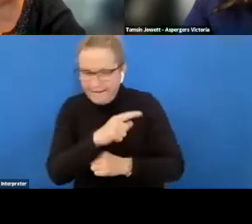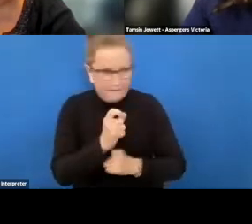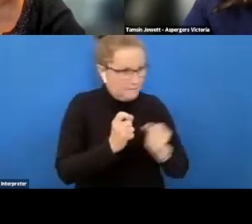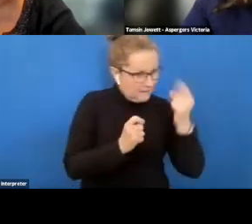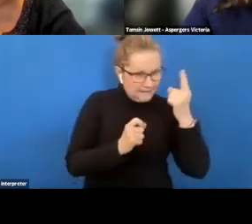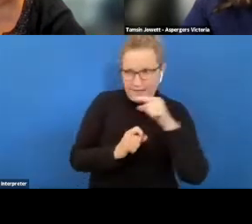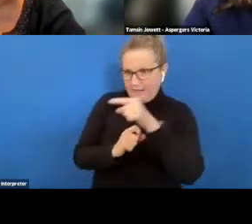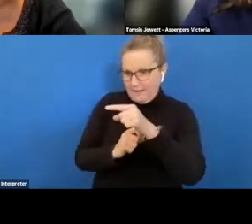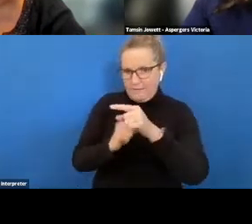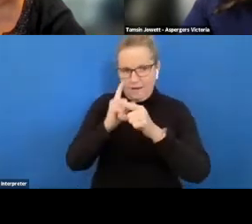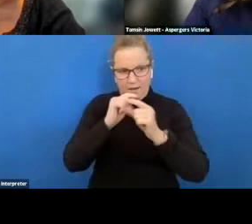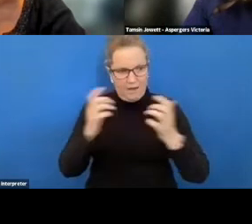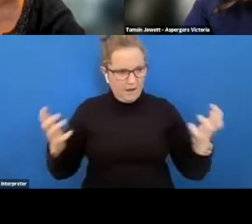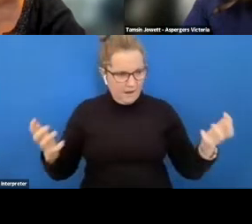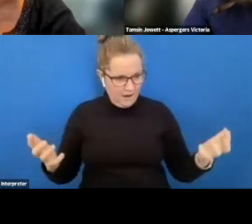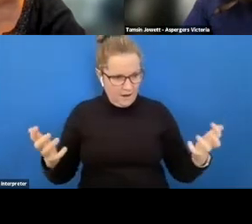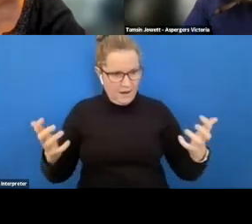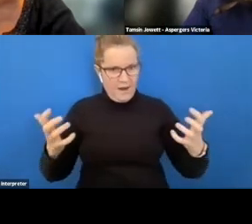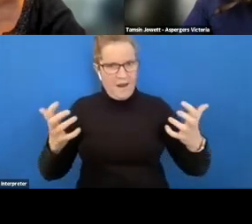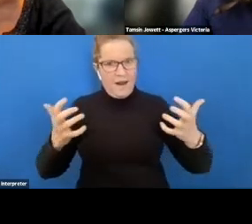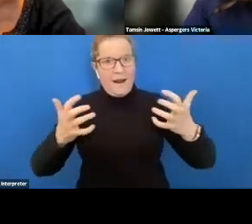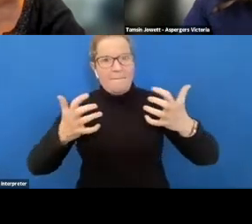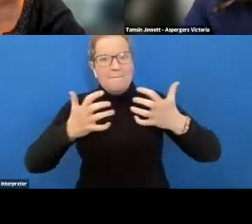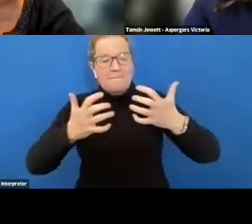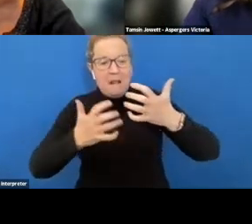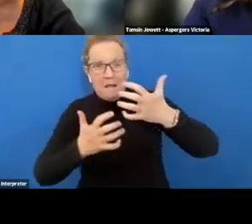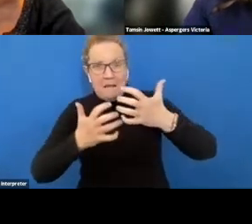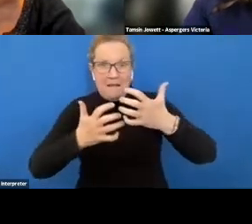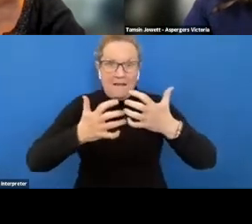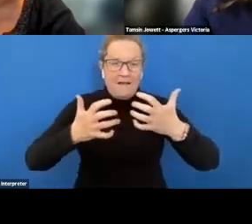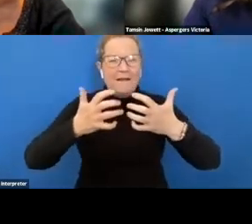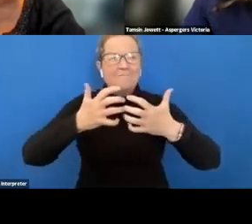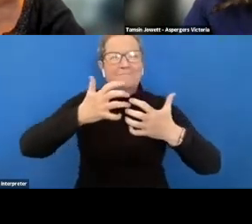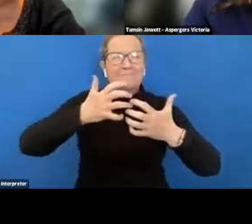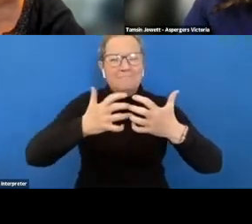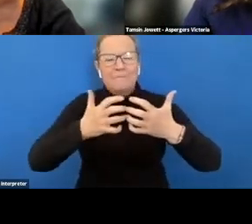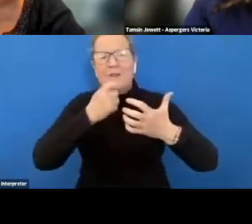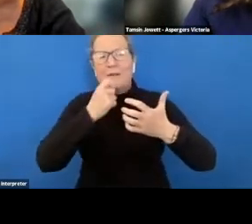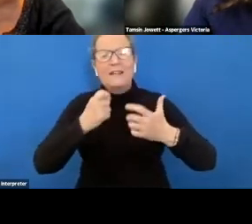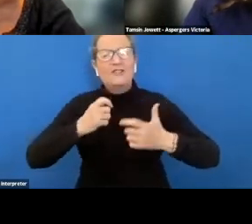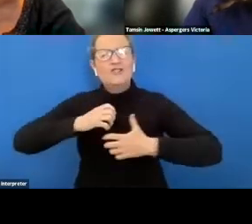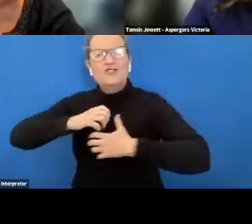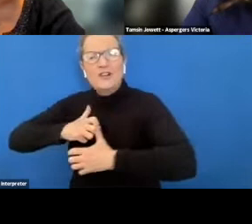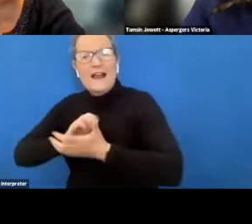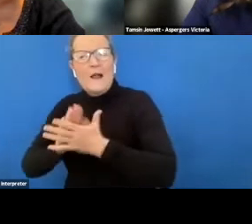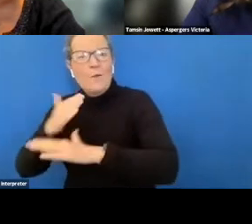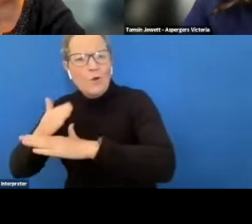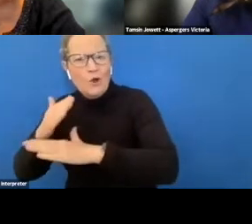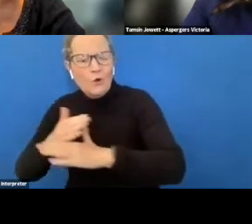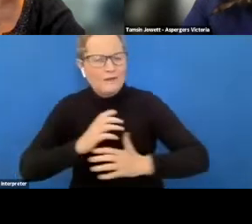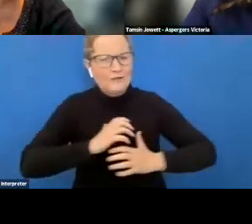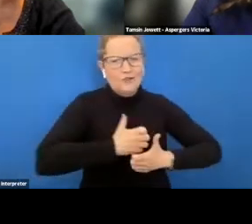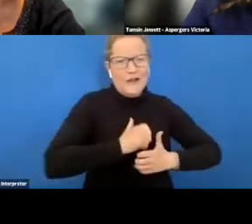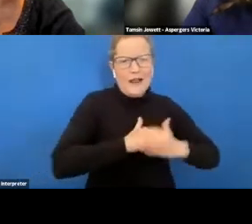issue and with simple adaptations in the way you work um and you can unleash the autistic